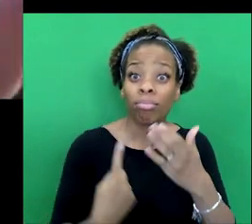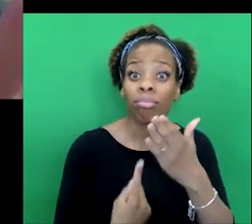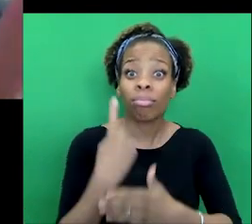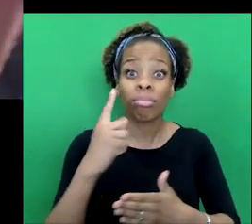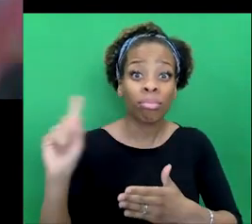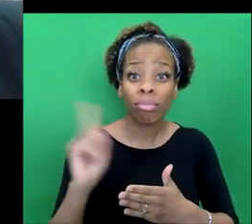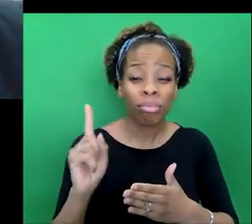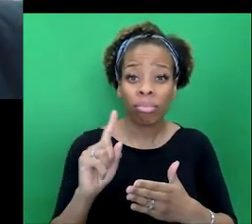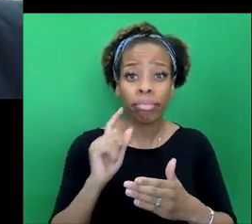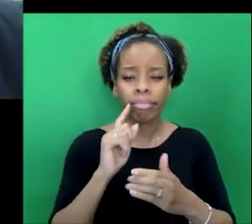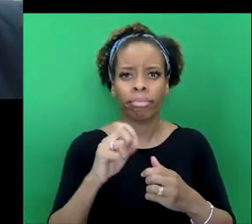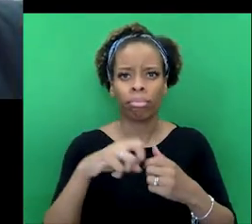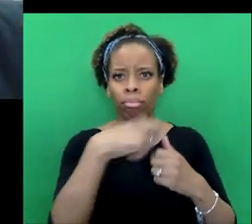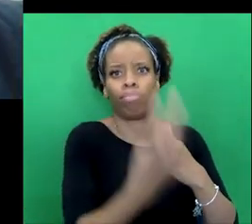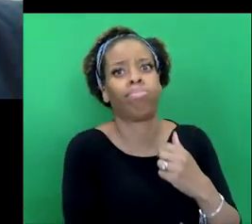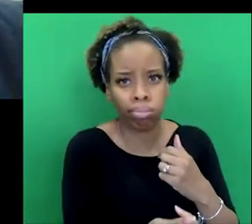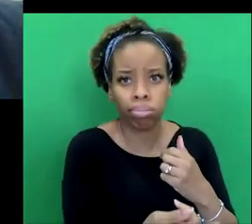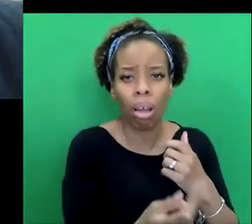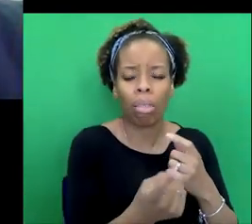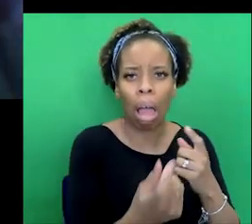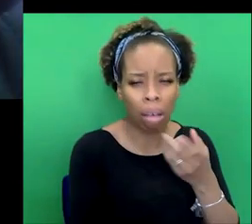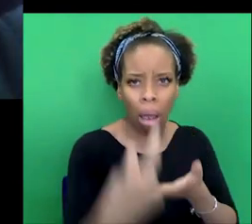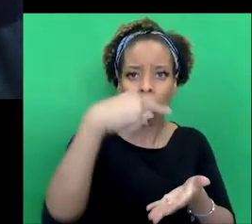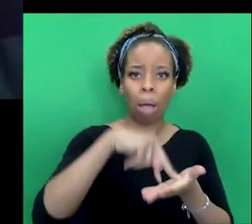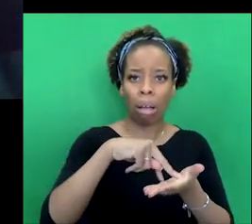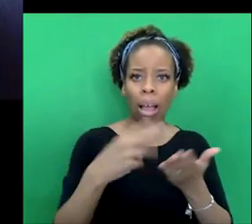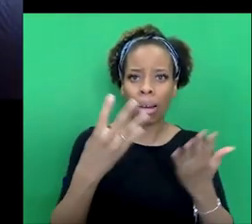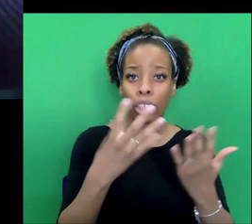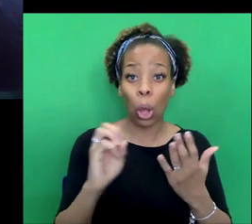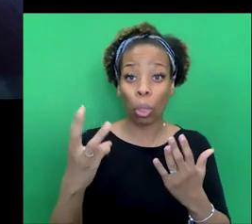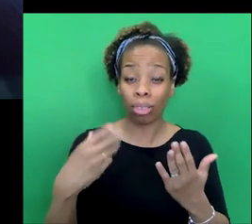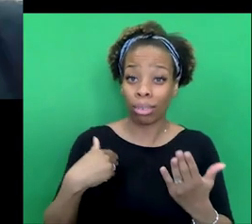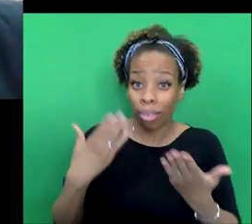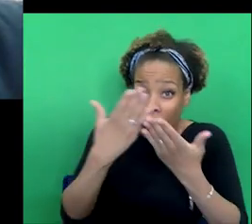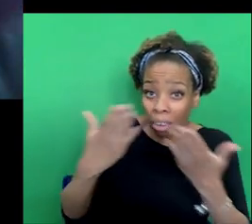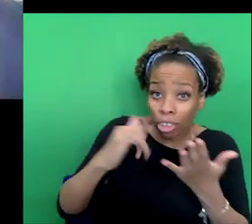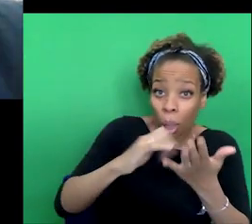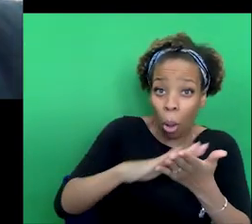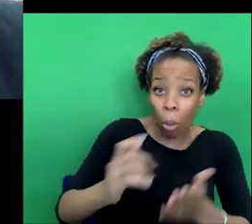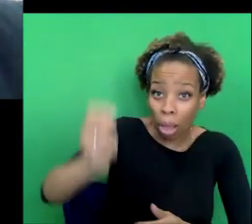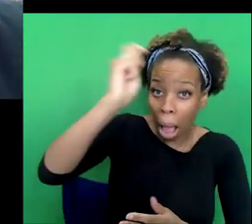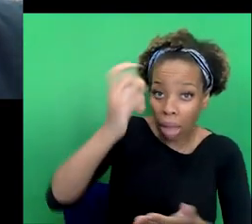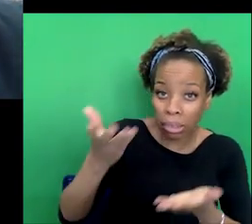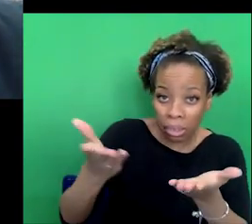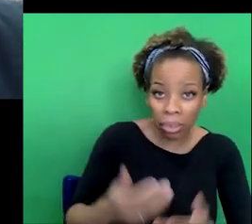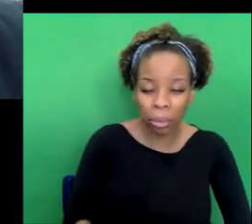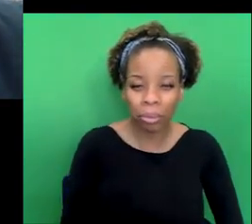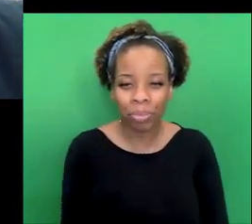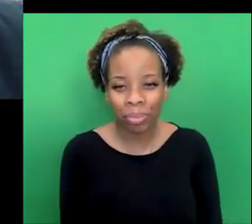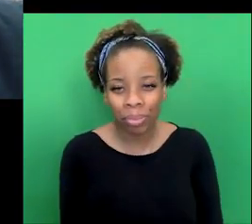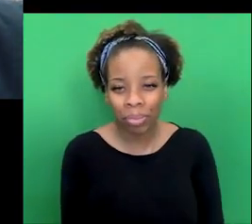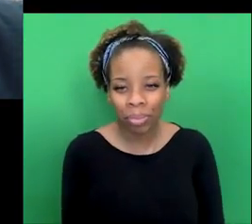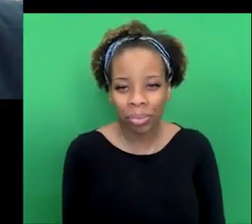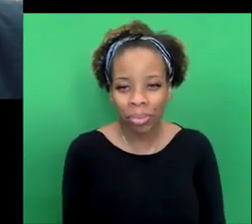resurrected him in 1903. And just as a mark of respect to him, could put this on for the rest of this